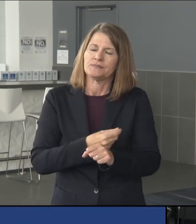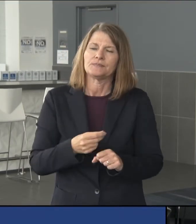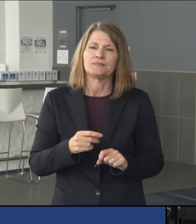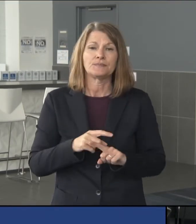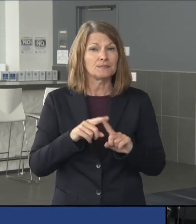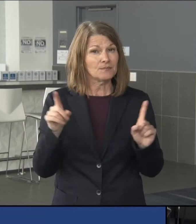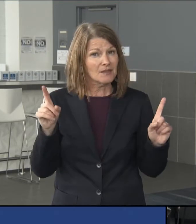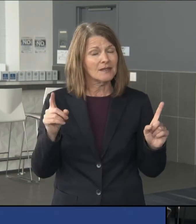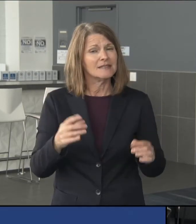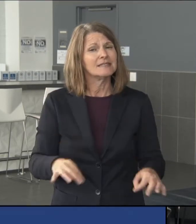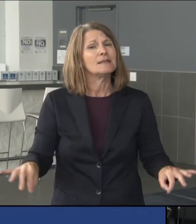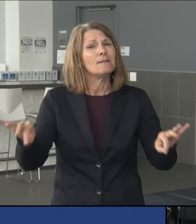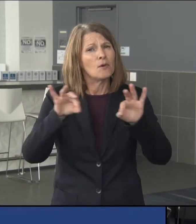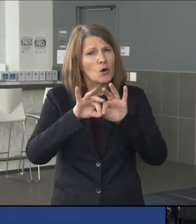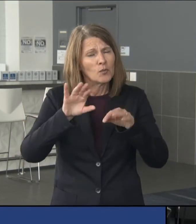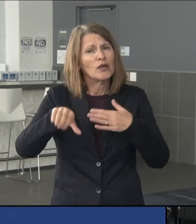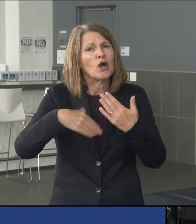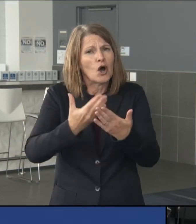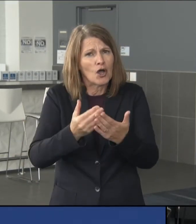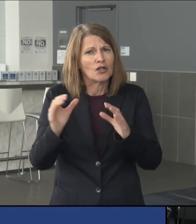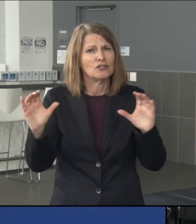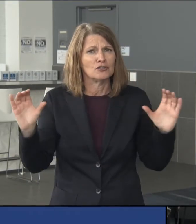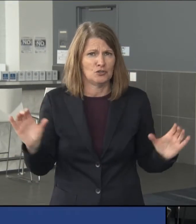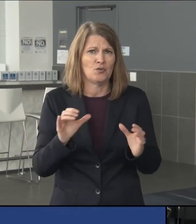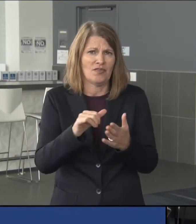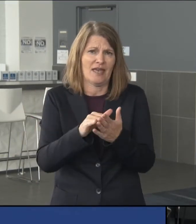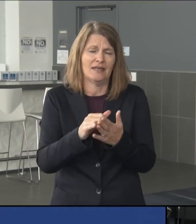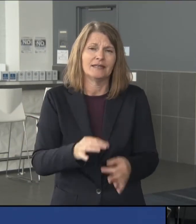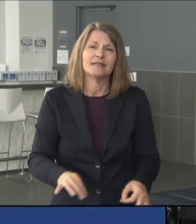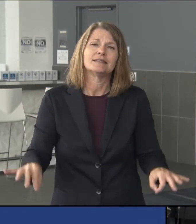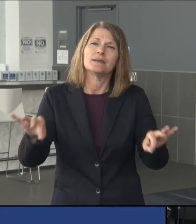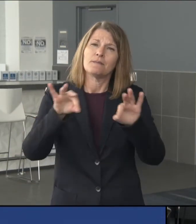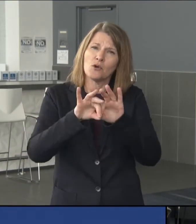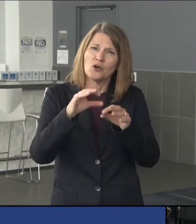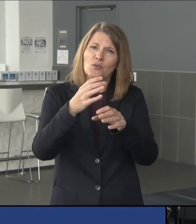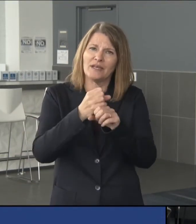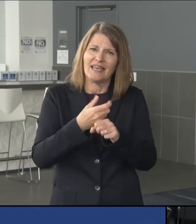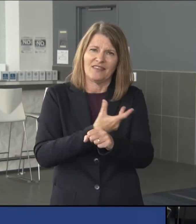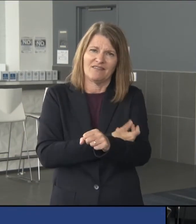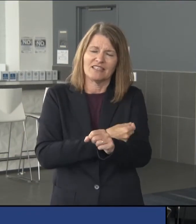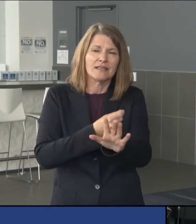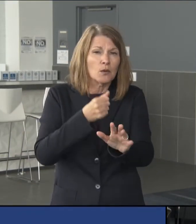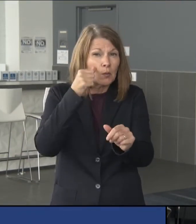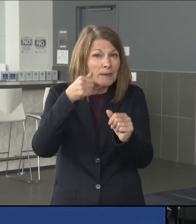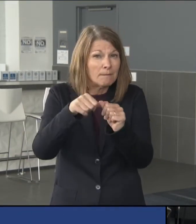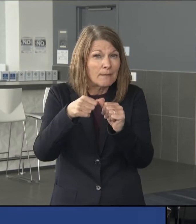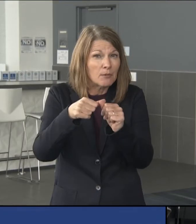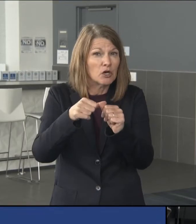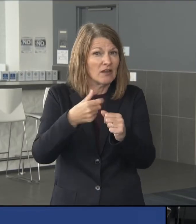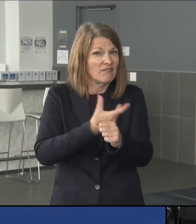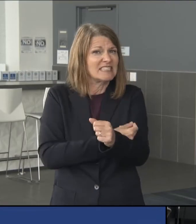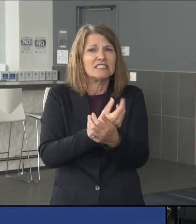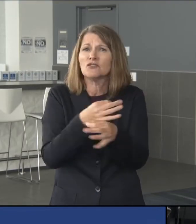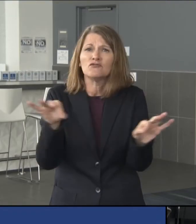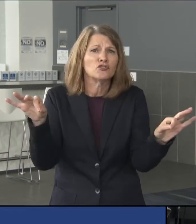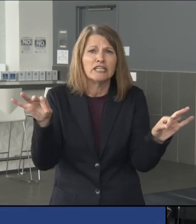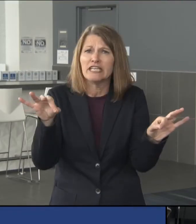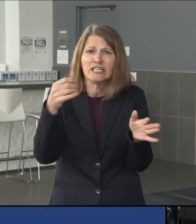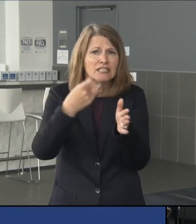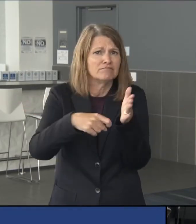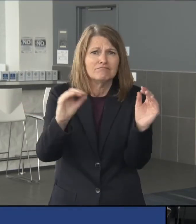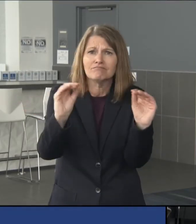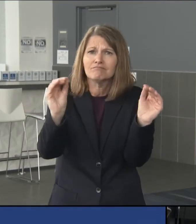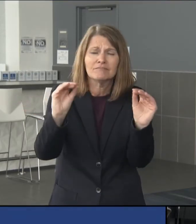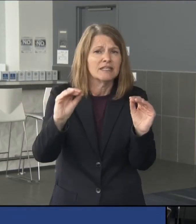But it's important that we all do that. So it's important that we get our vaccines. Remember, vaccines, they're free. You don't need